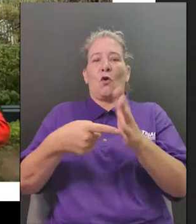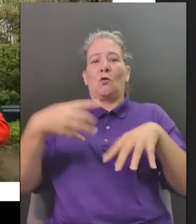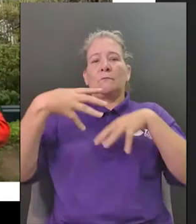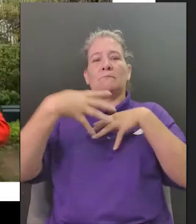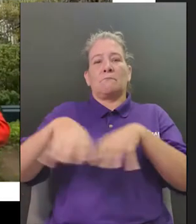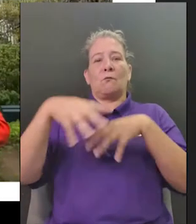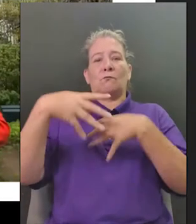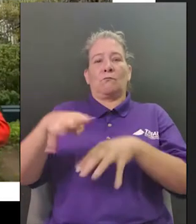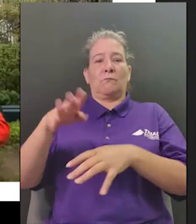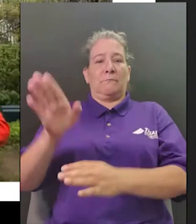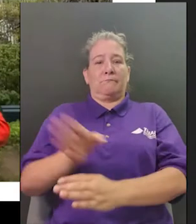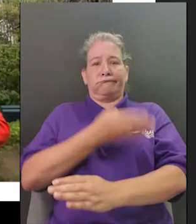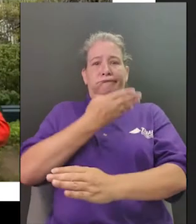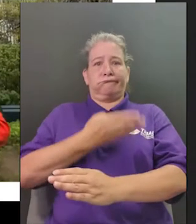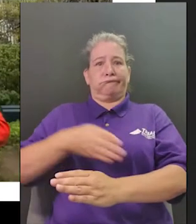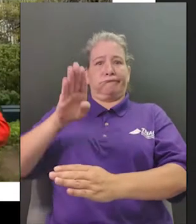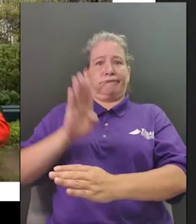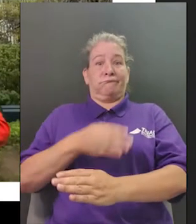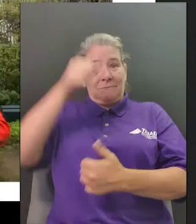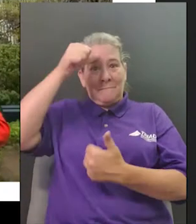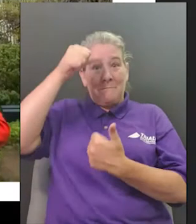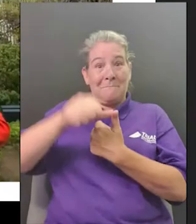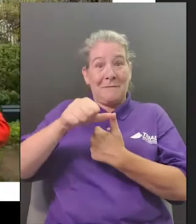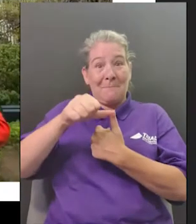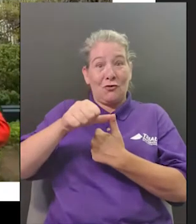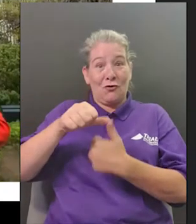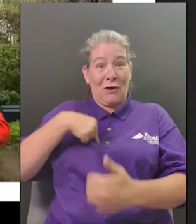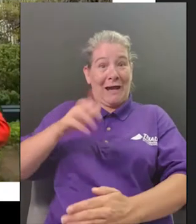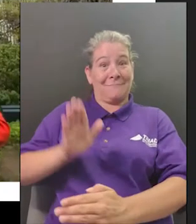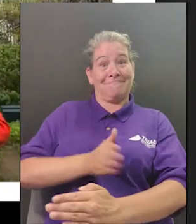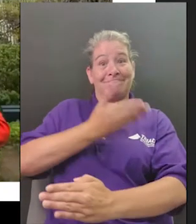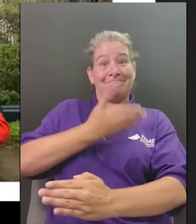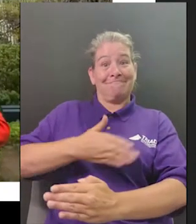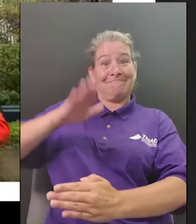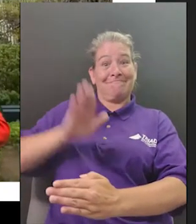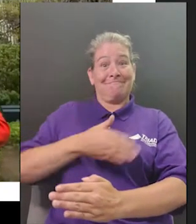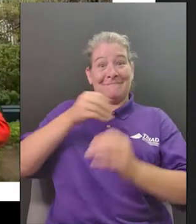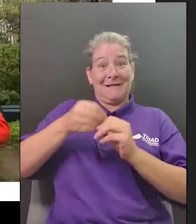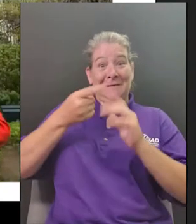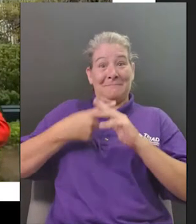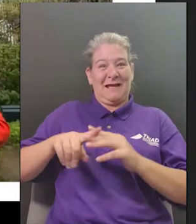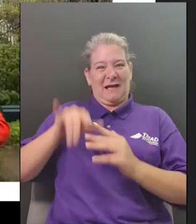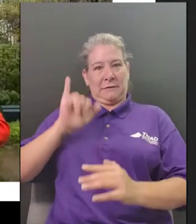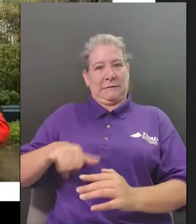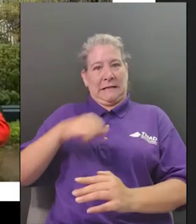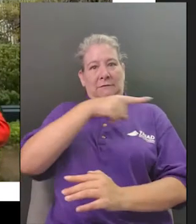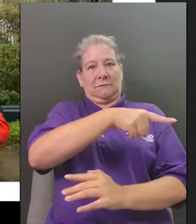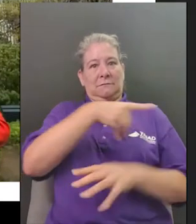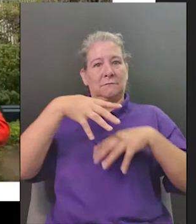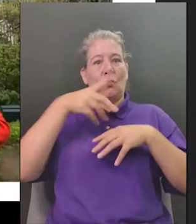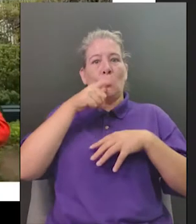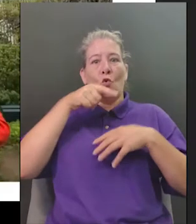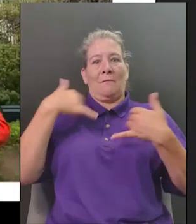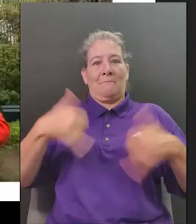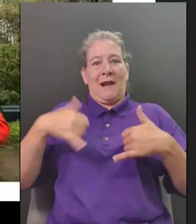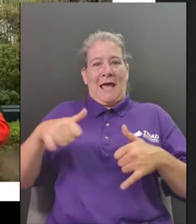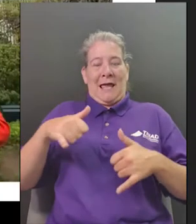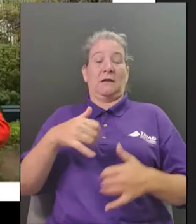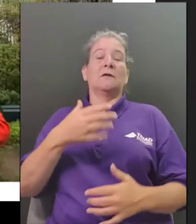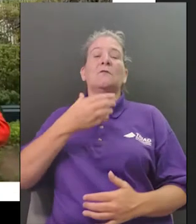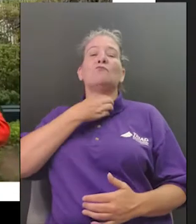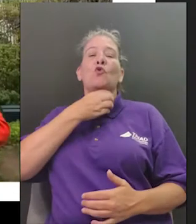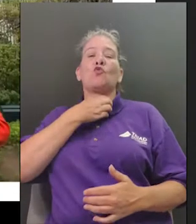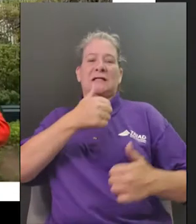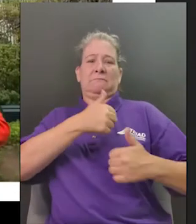own band that is often referred to as the president's own band and that